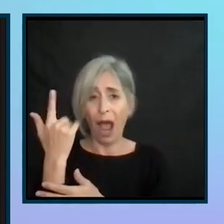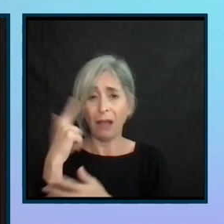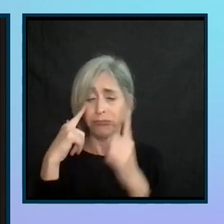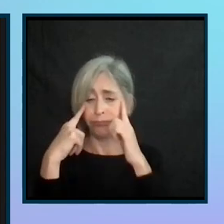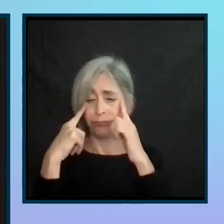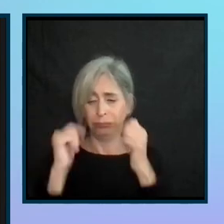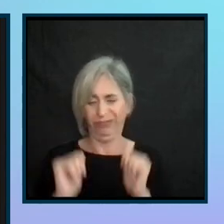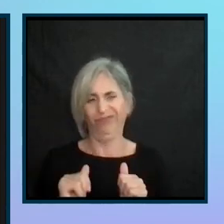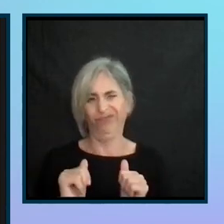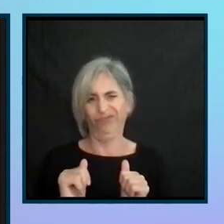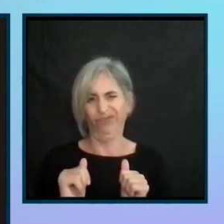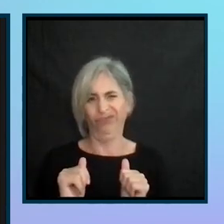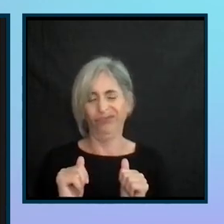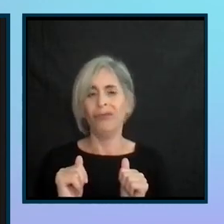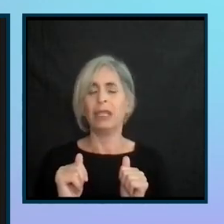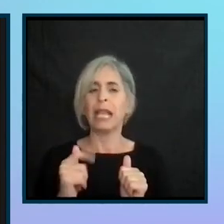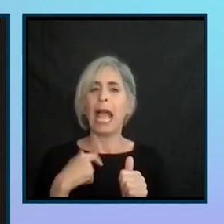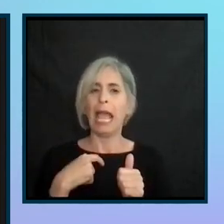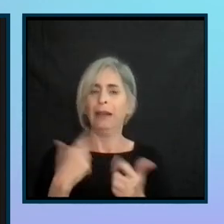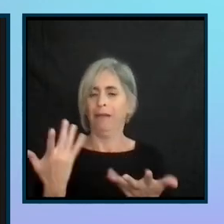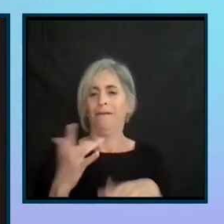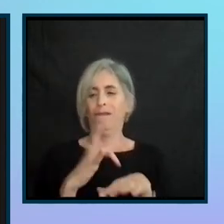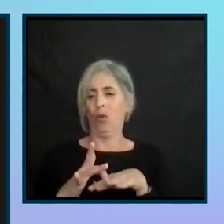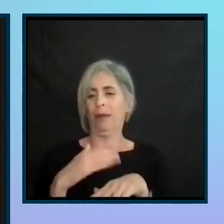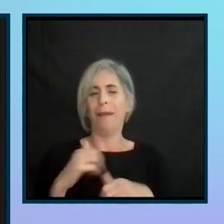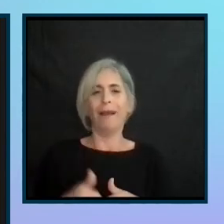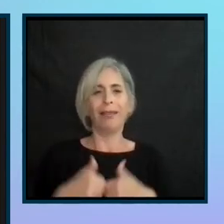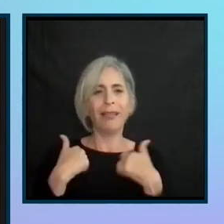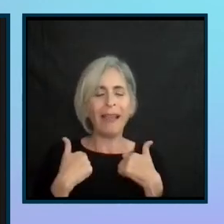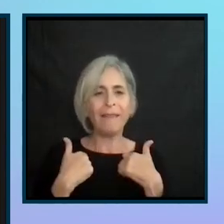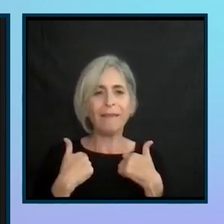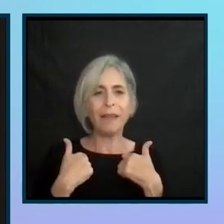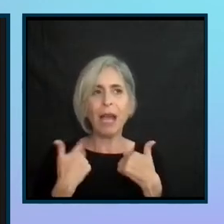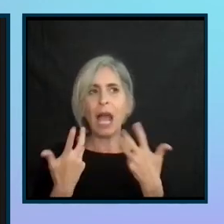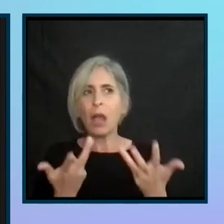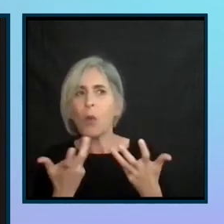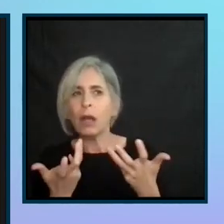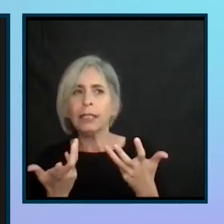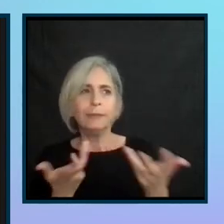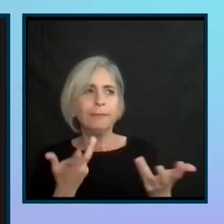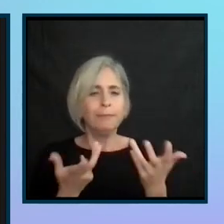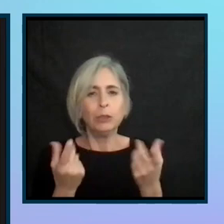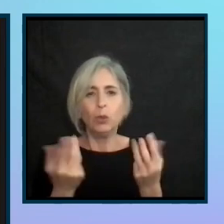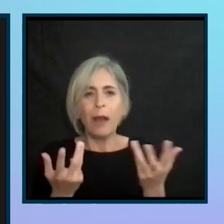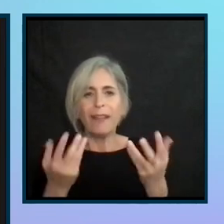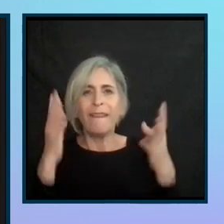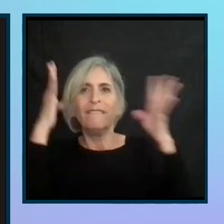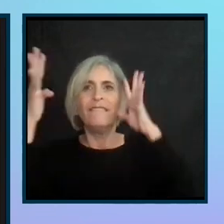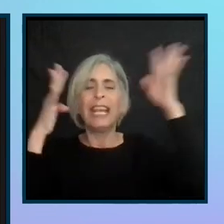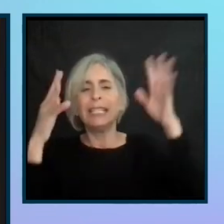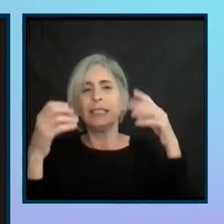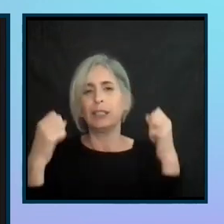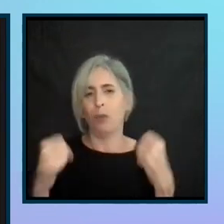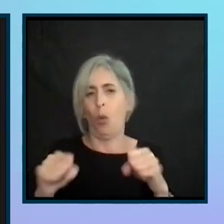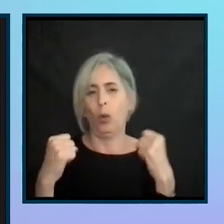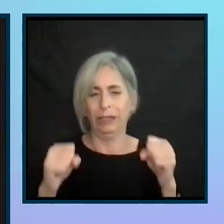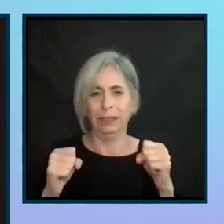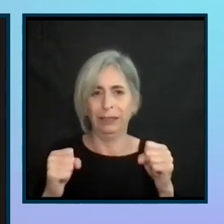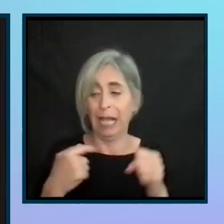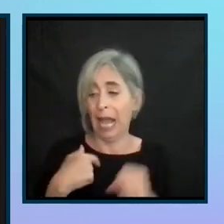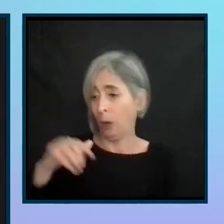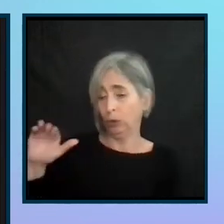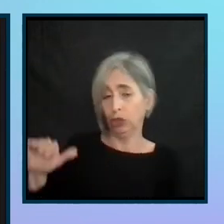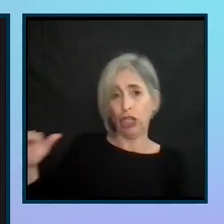I had a void in my life. And this void became fantasy sports. And as a child, I would do